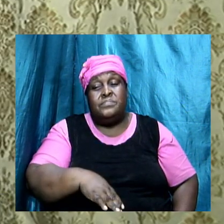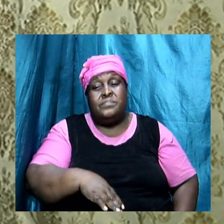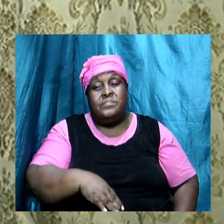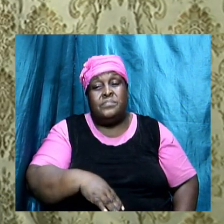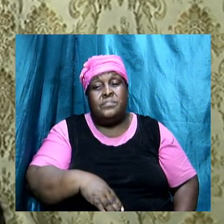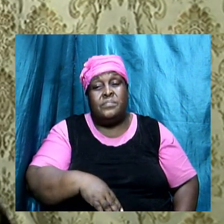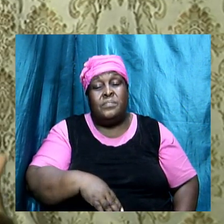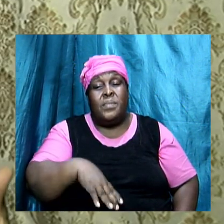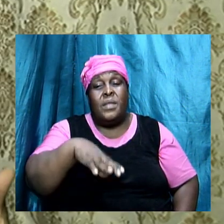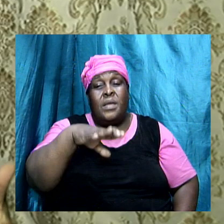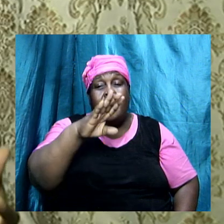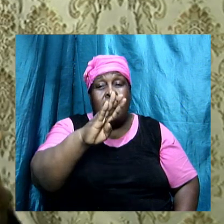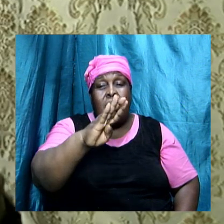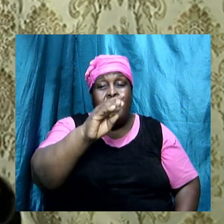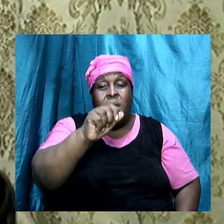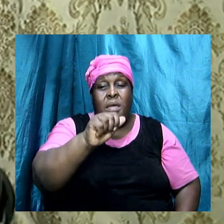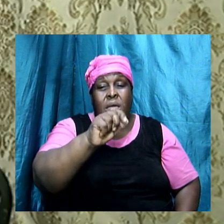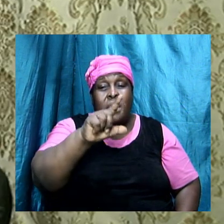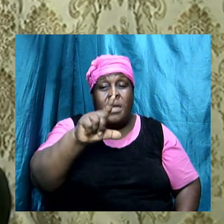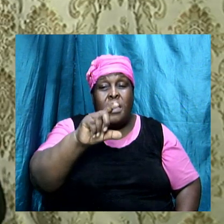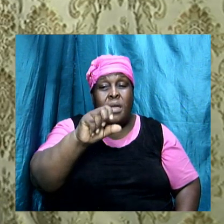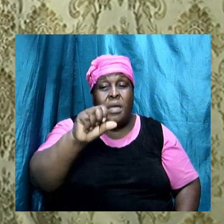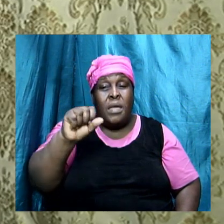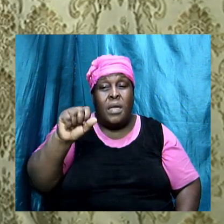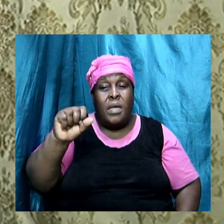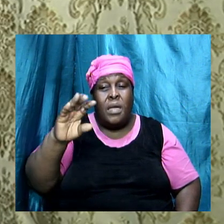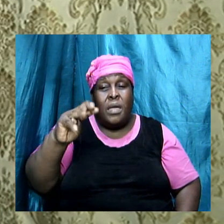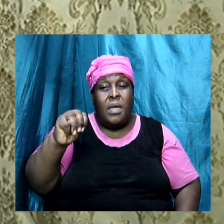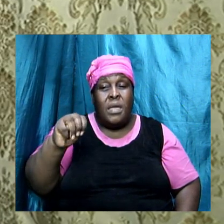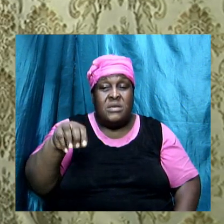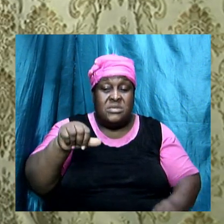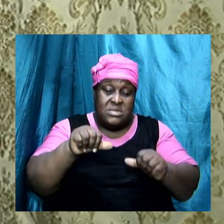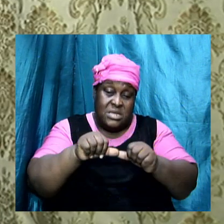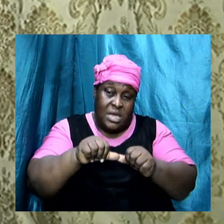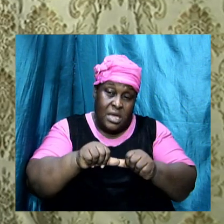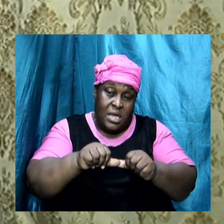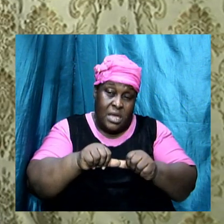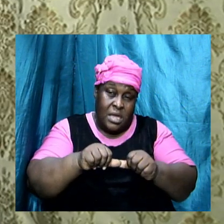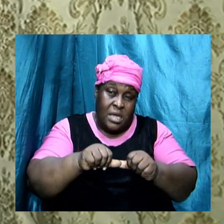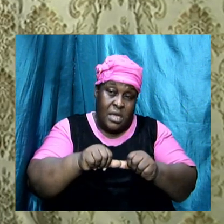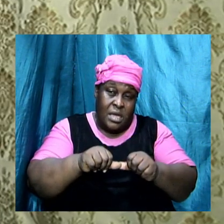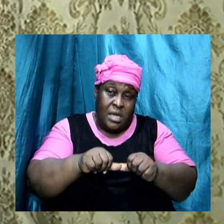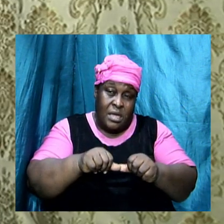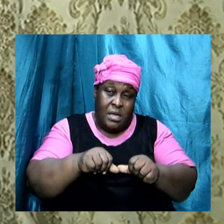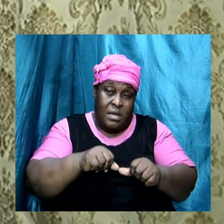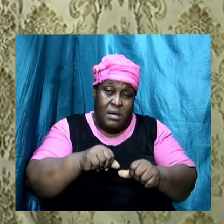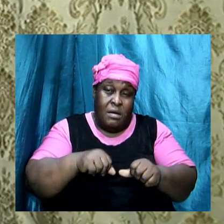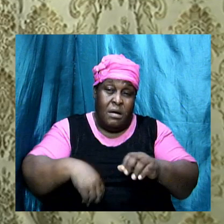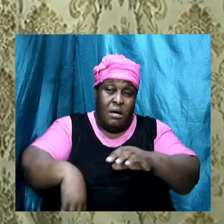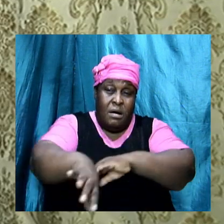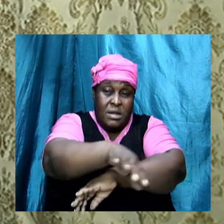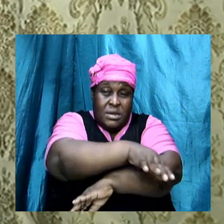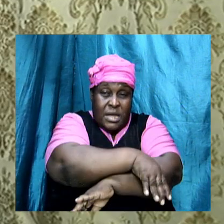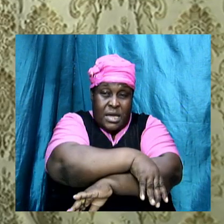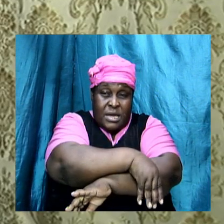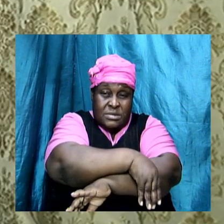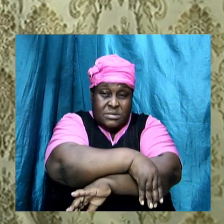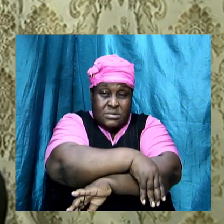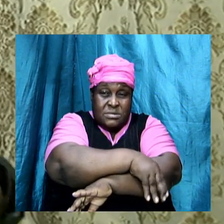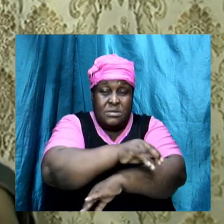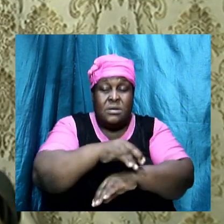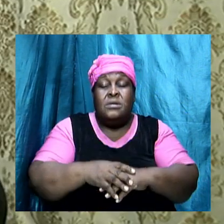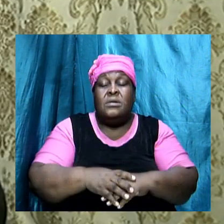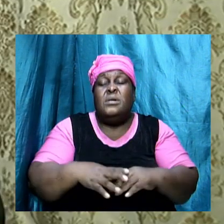told his men to stay overnight. Being that the prophet that he was, God asked him the question,